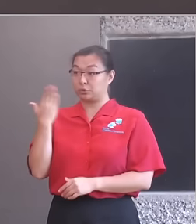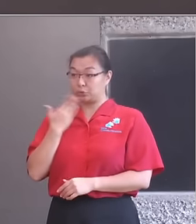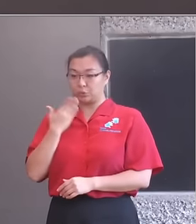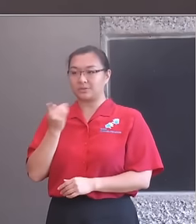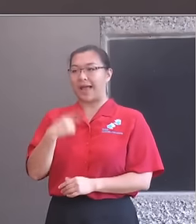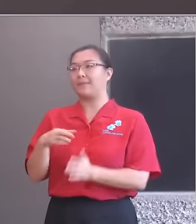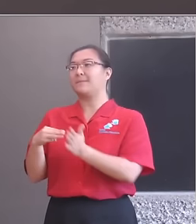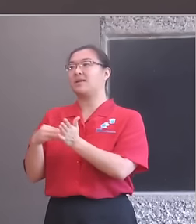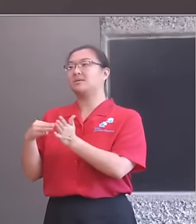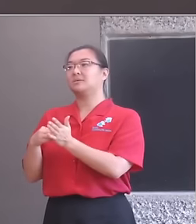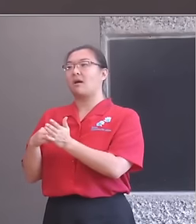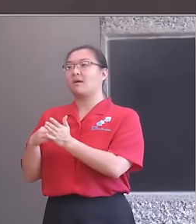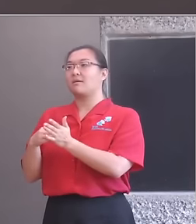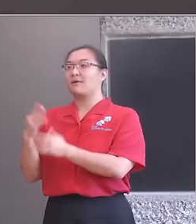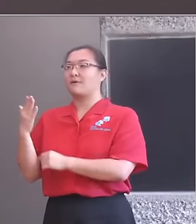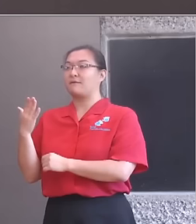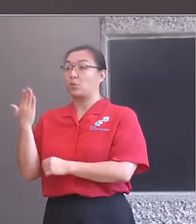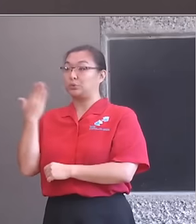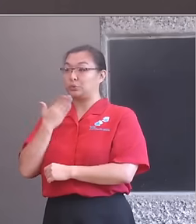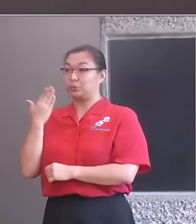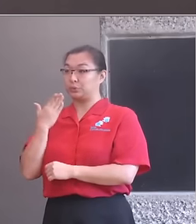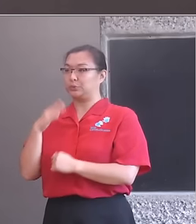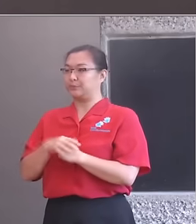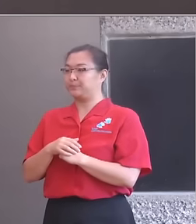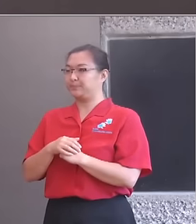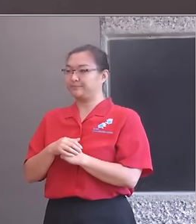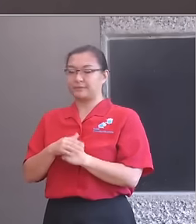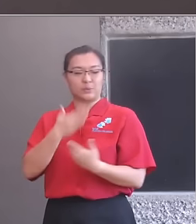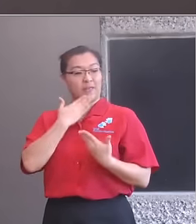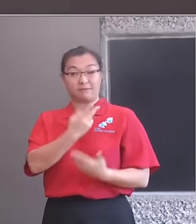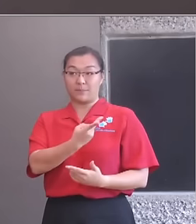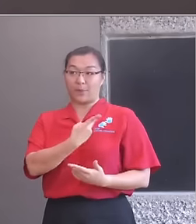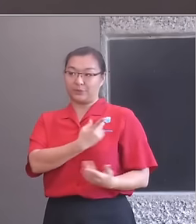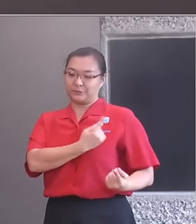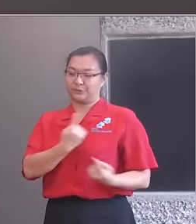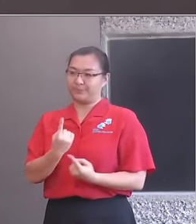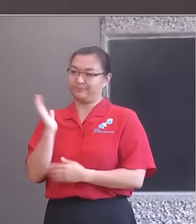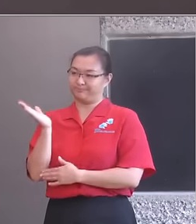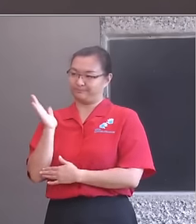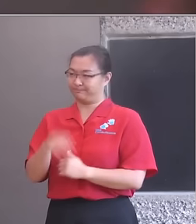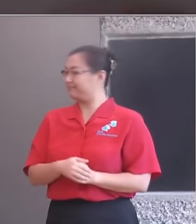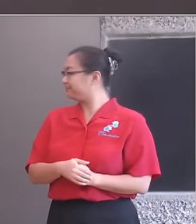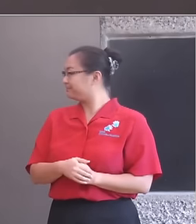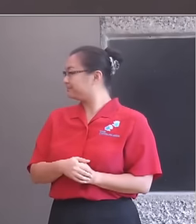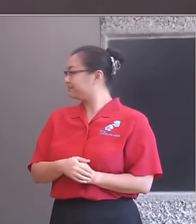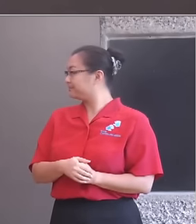Culture and the Digital Economy, Ed Vasey. I'm grateful to both of them for joining us to support us this morning. Nick.